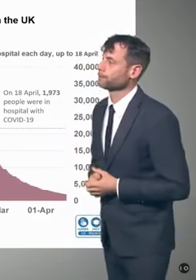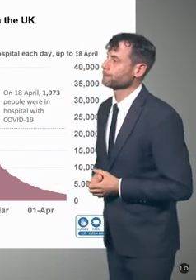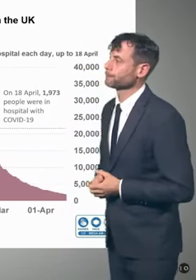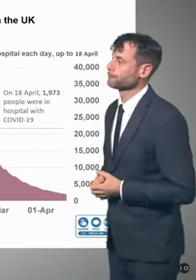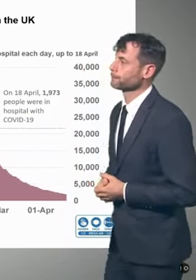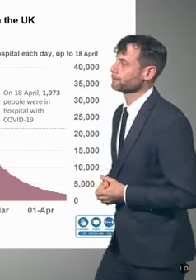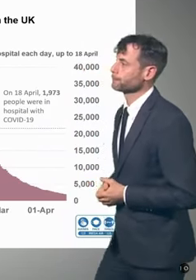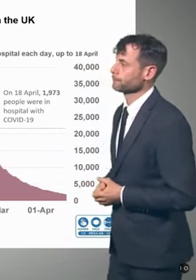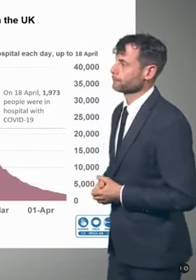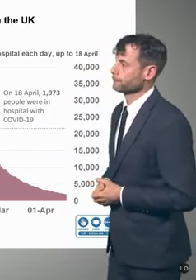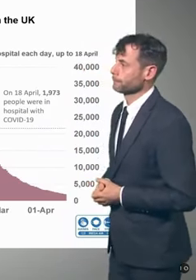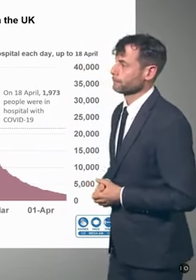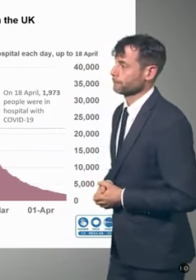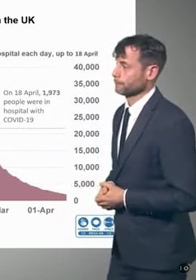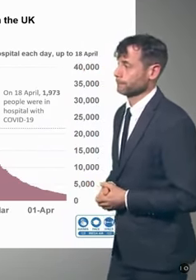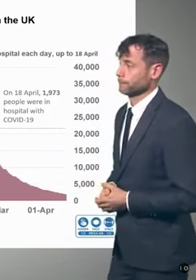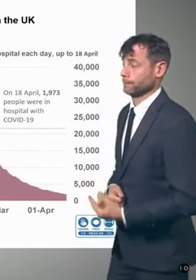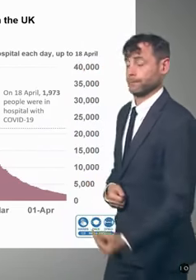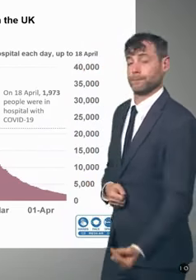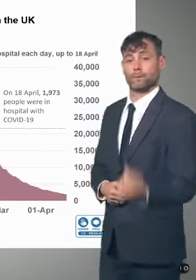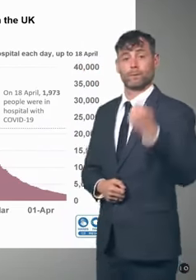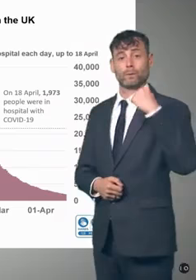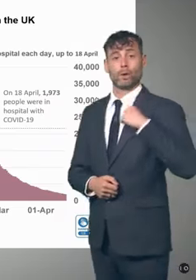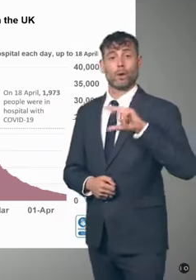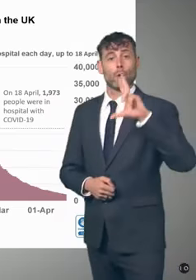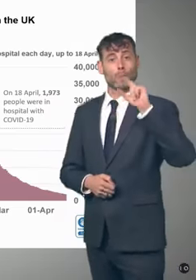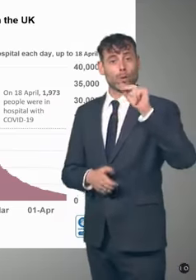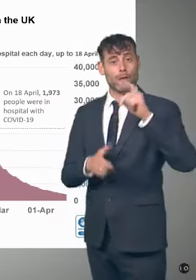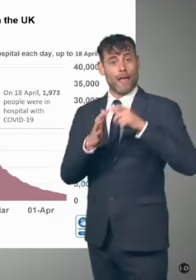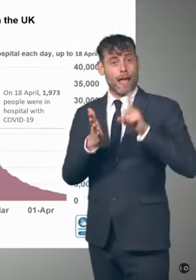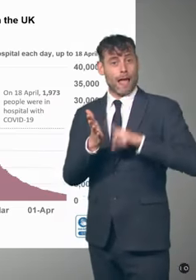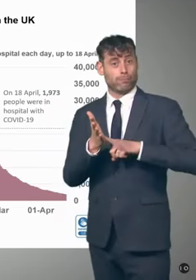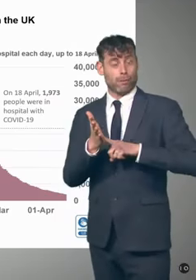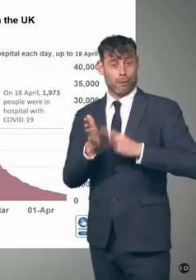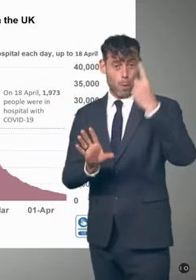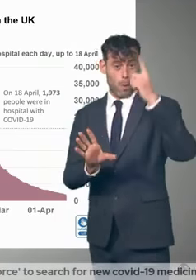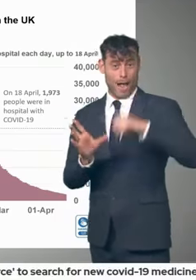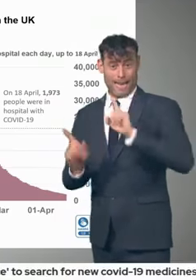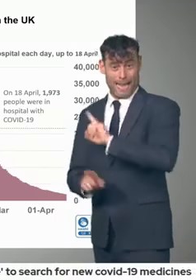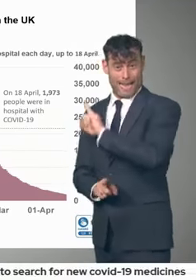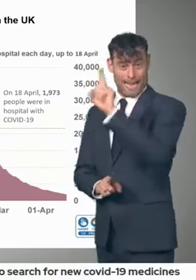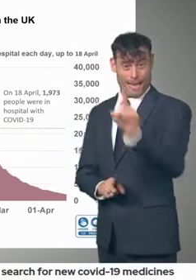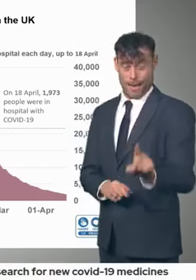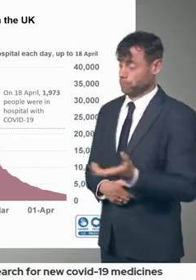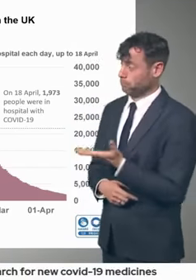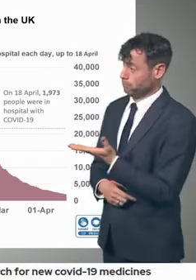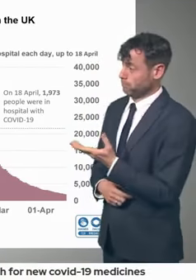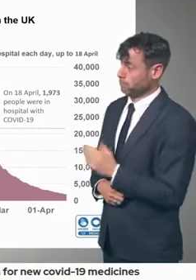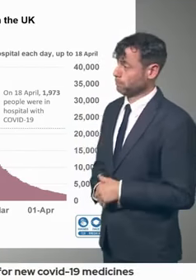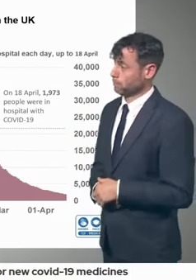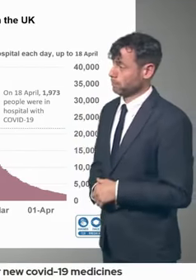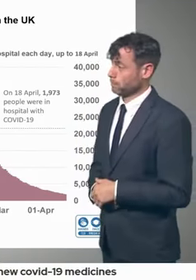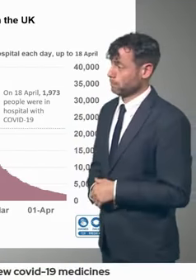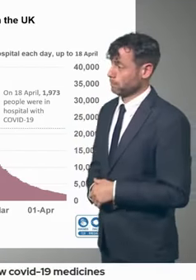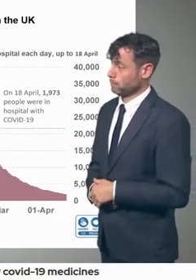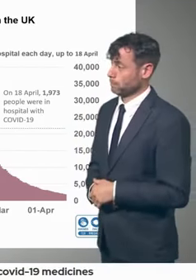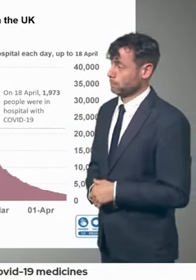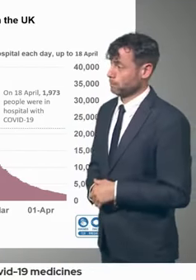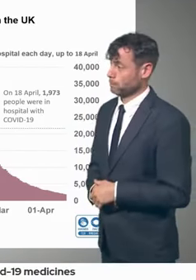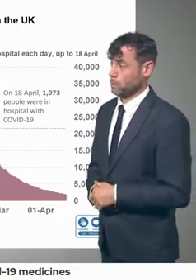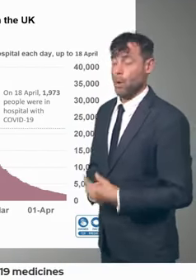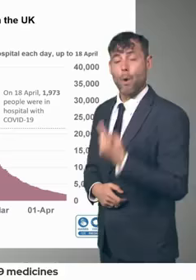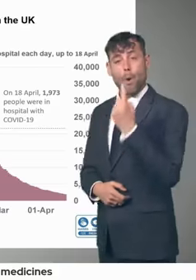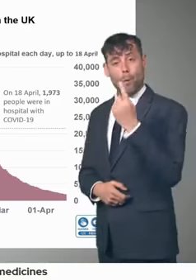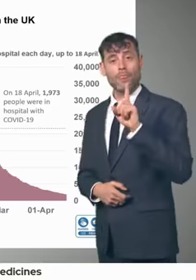12th of April, so just over a year later, this is on Sunday, the 18th of April, 1,973 people